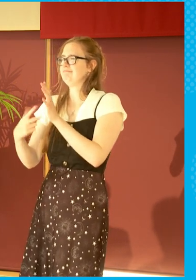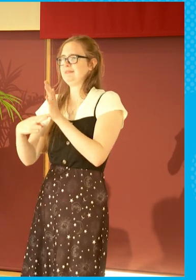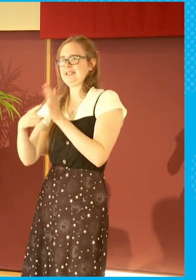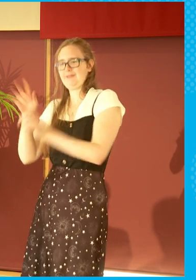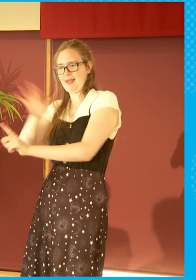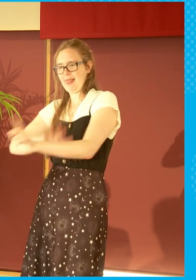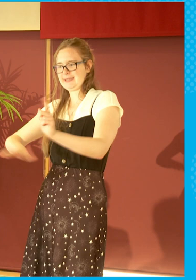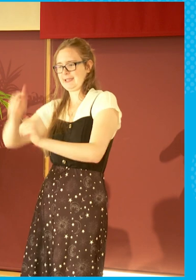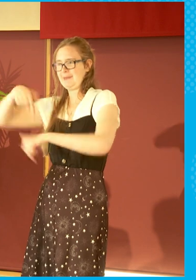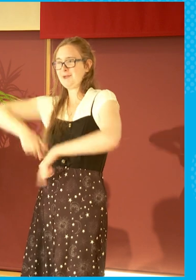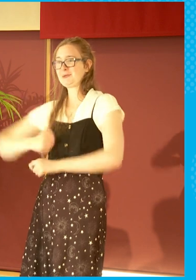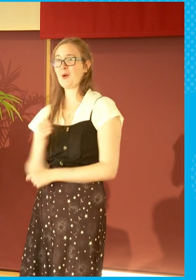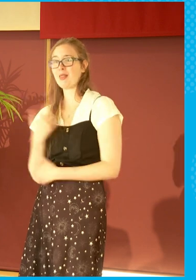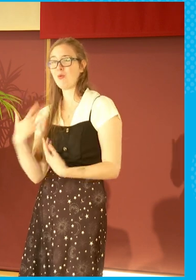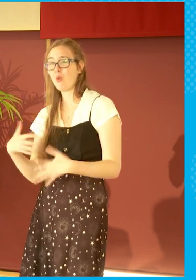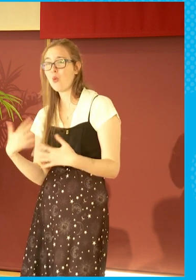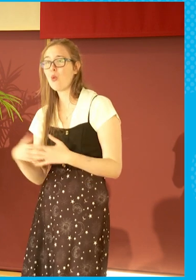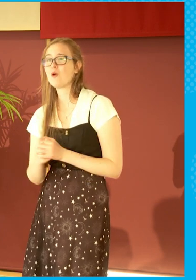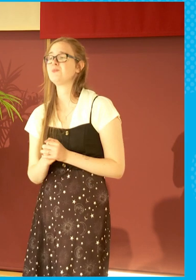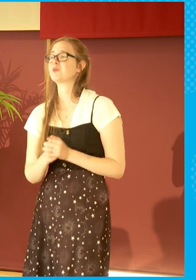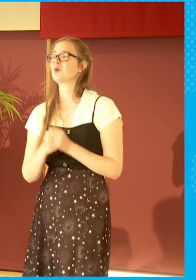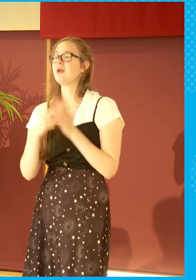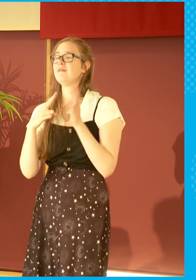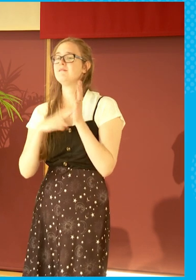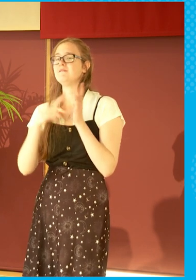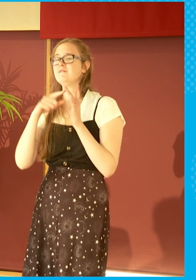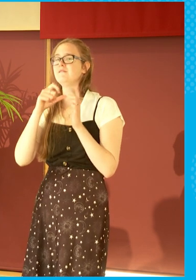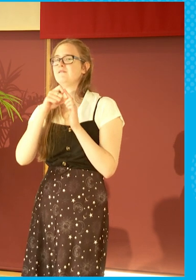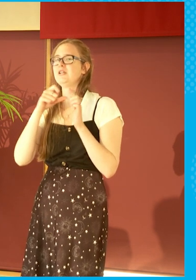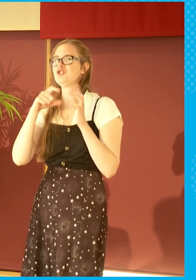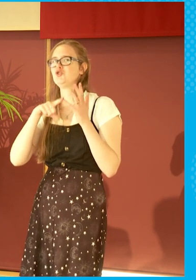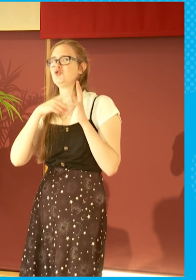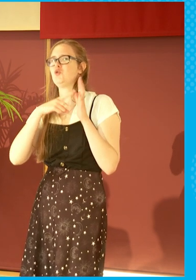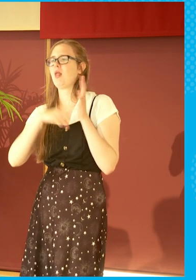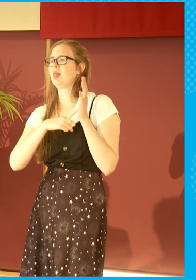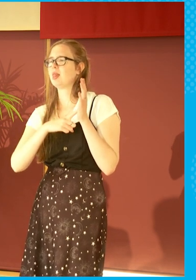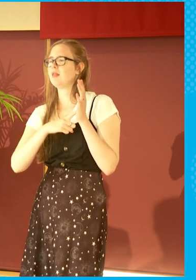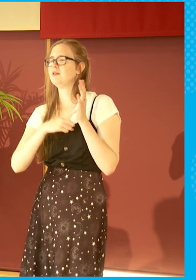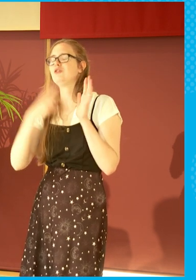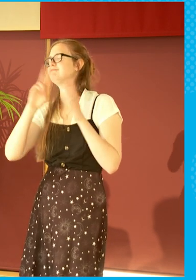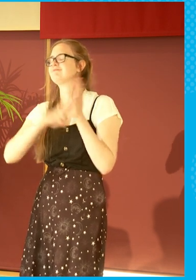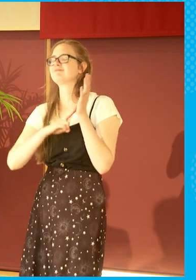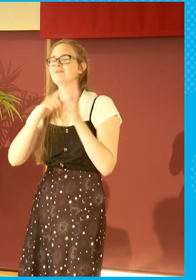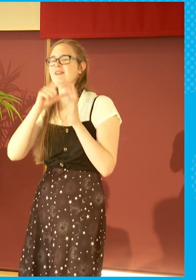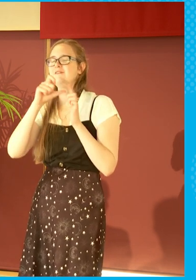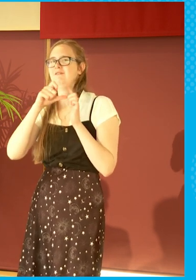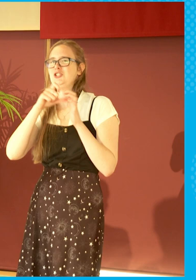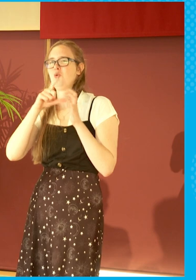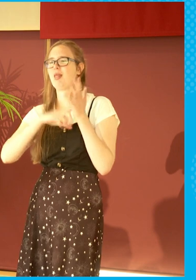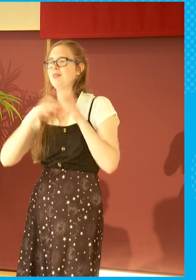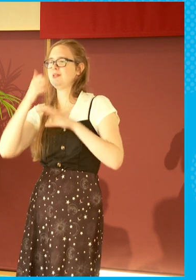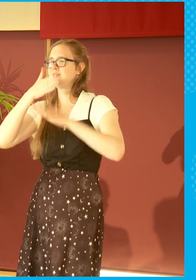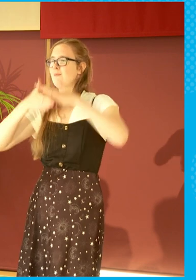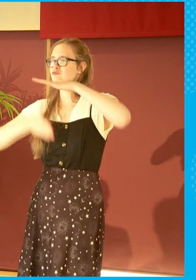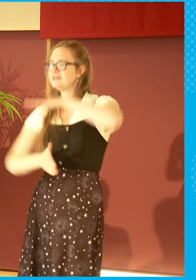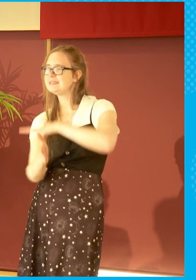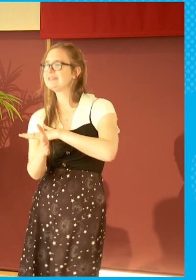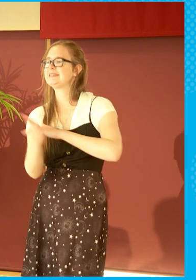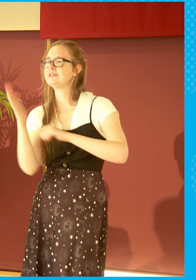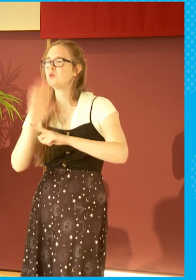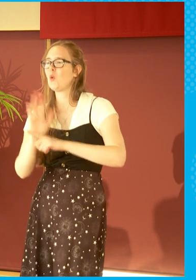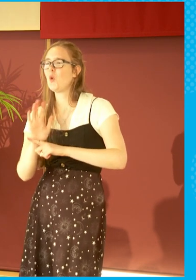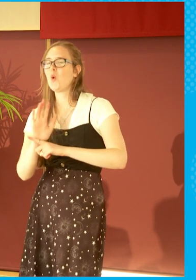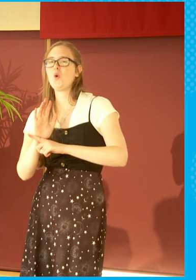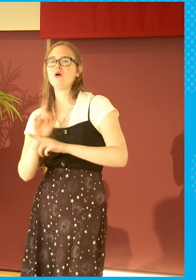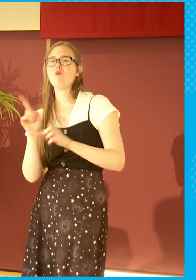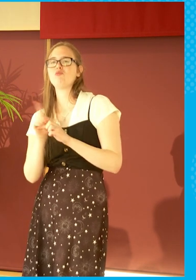people in Scotland. There were dramas like Vigil set on the submarine. I don't know if anyone saw that. Slightly odd references to the Procurator Fiscal